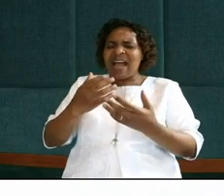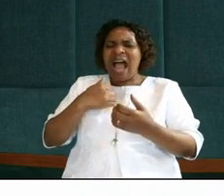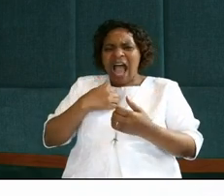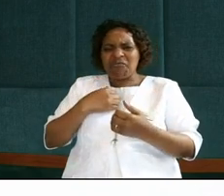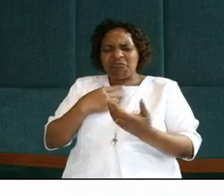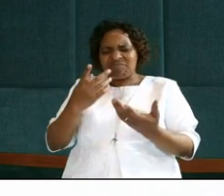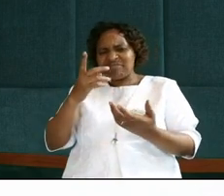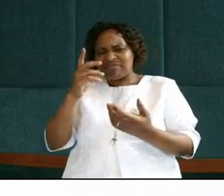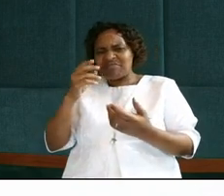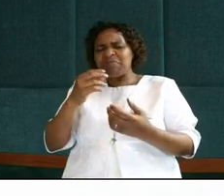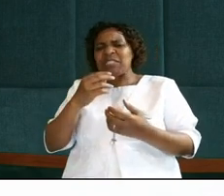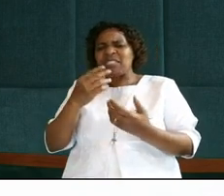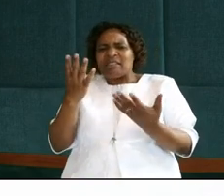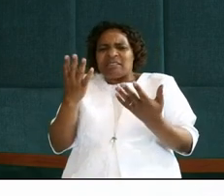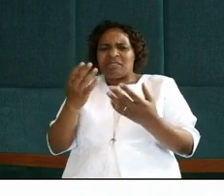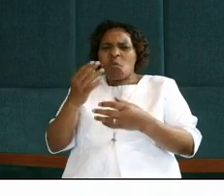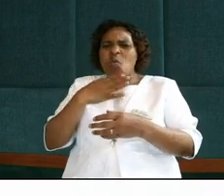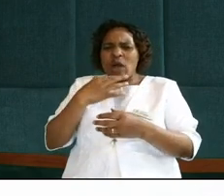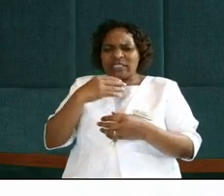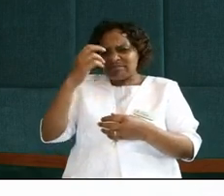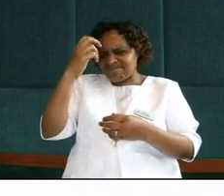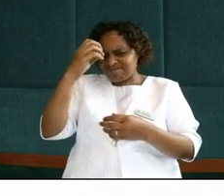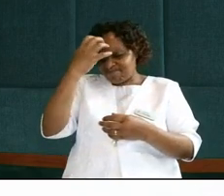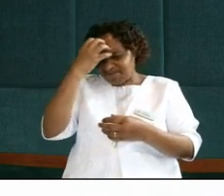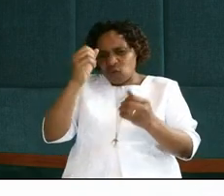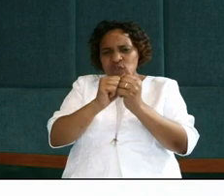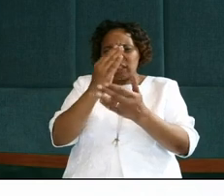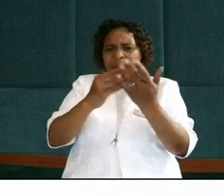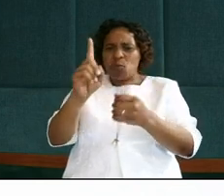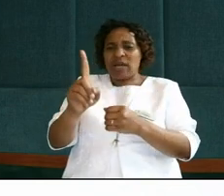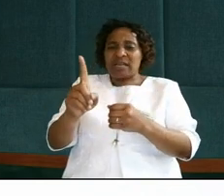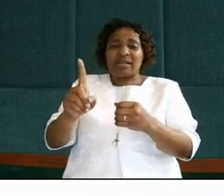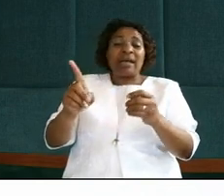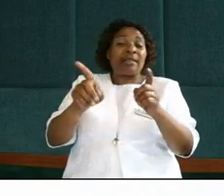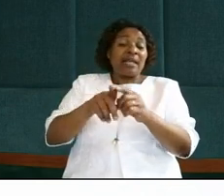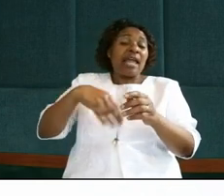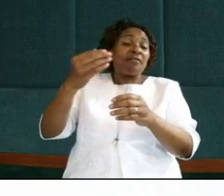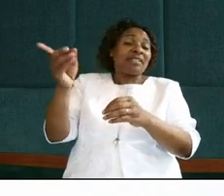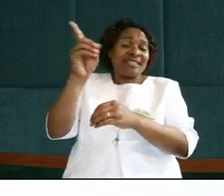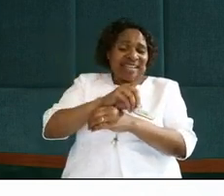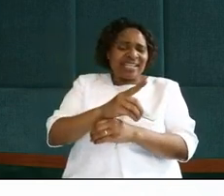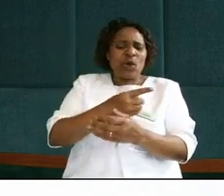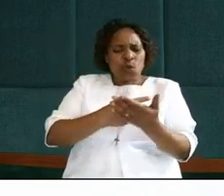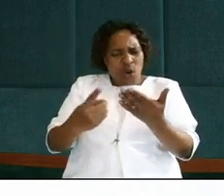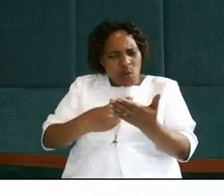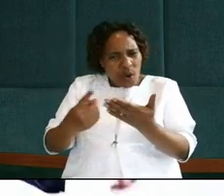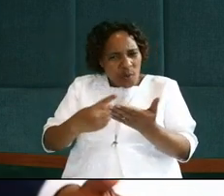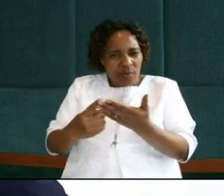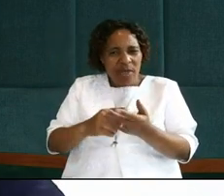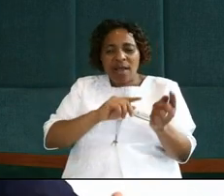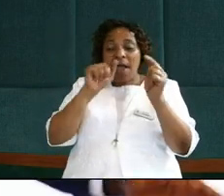else, refusing to forgive. Yet, they are on a daily basis, on a weekly basis, coming